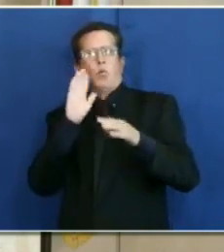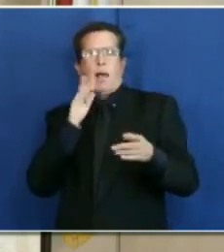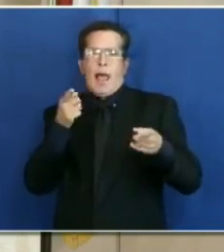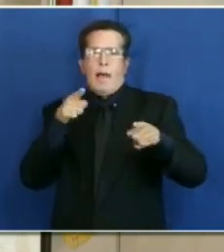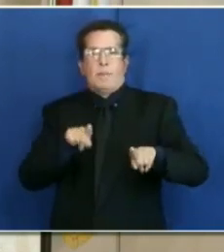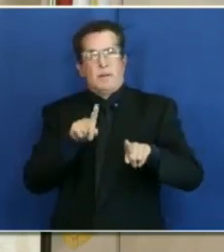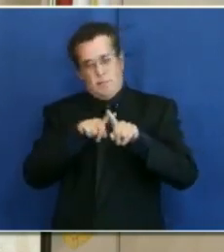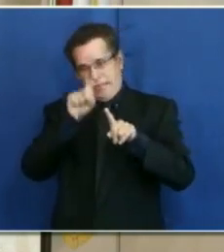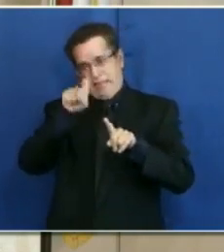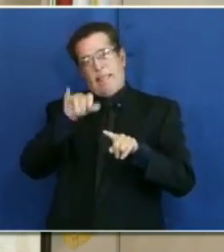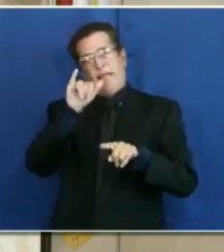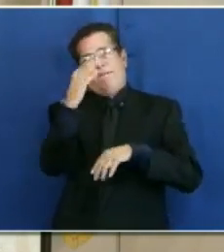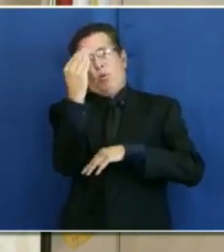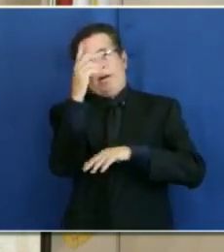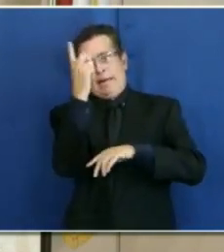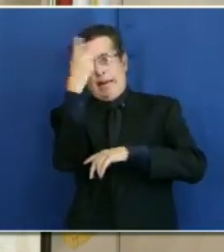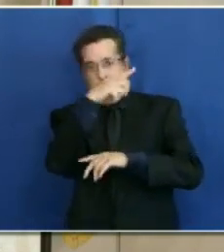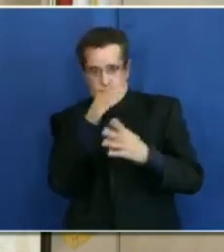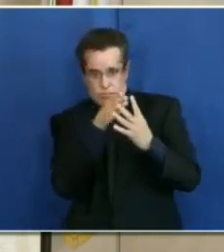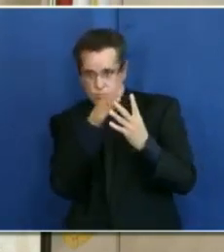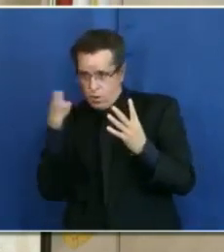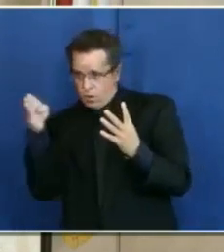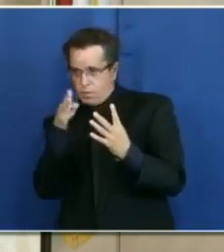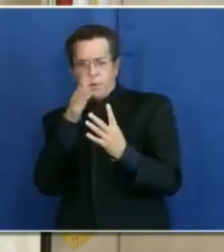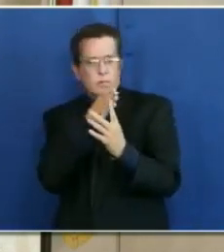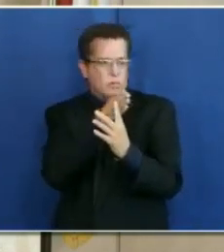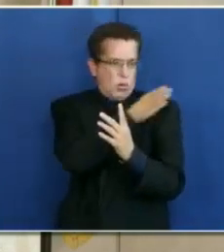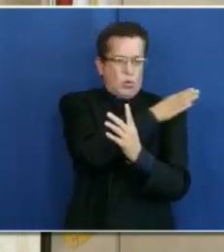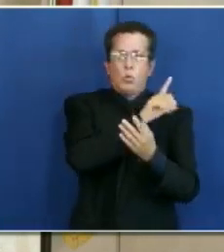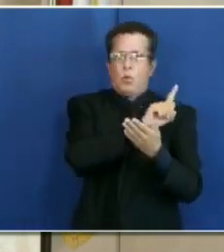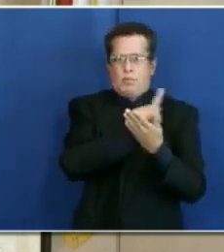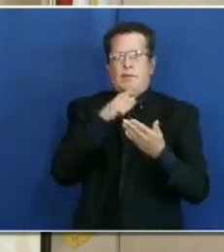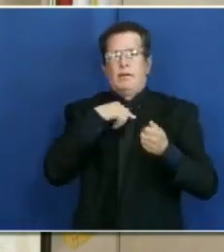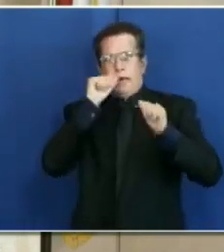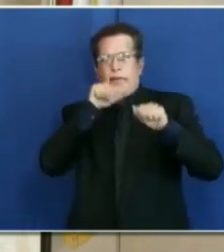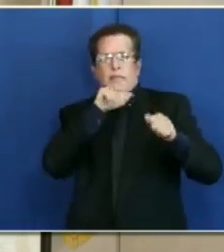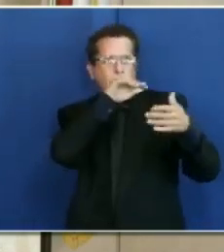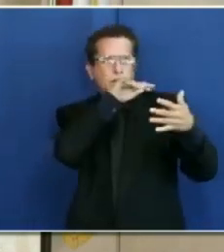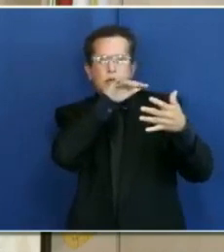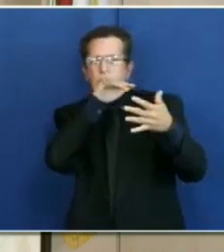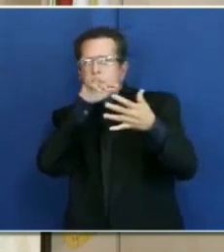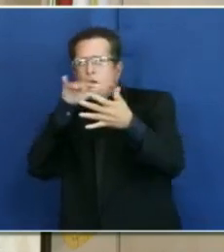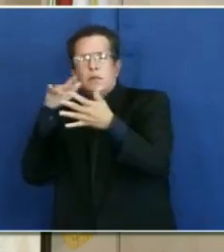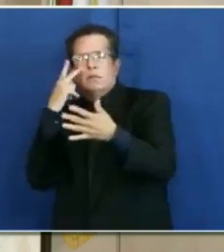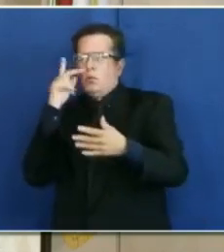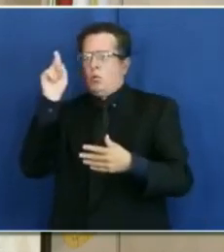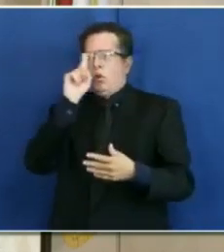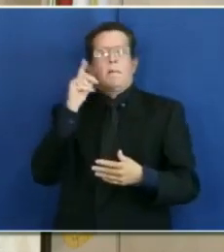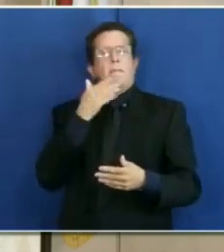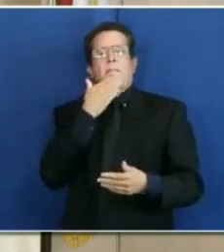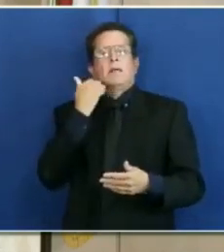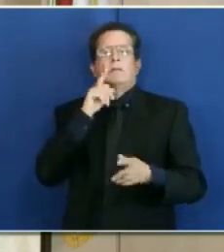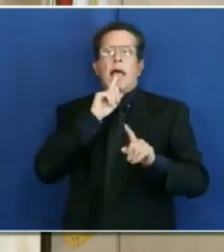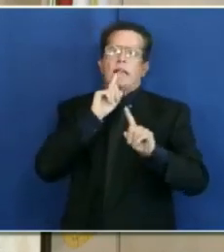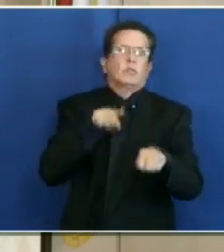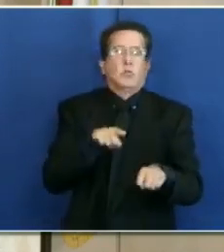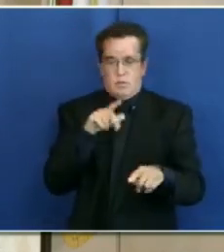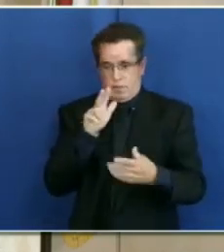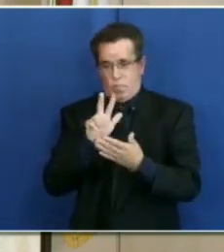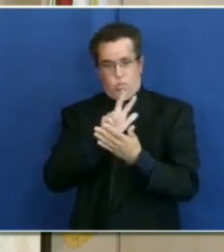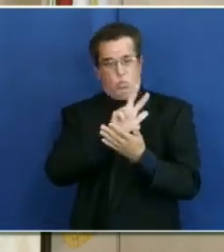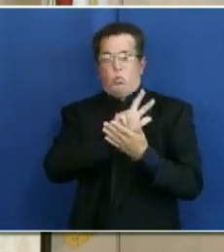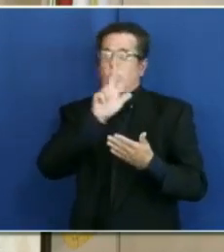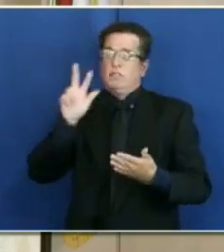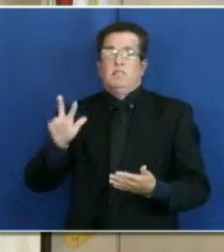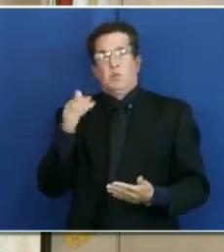you need to have that 14 days and then an extra week to do the analysis to look at where we are. So three weeks is a reasonable